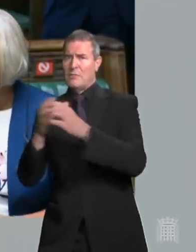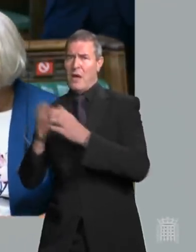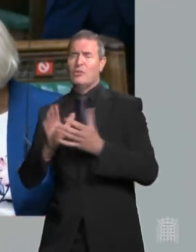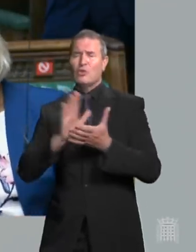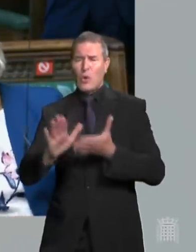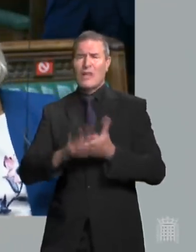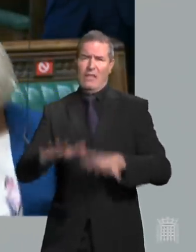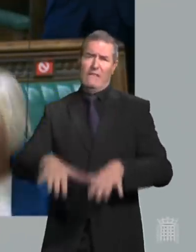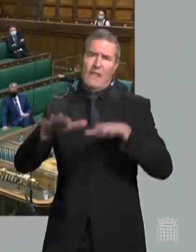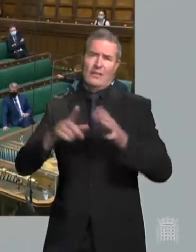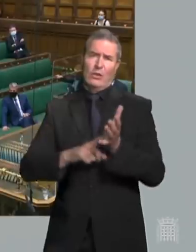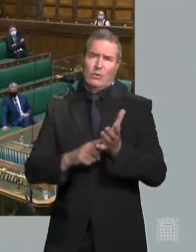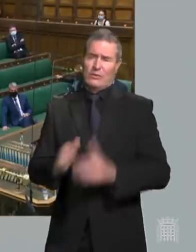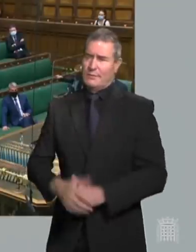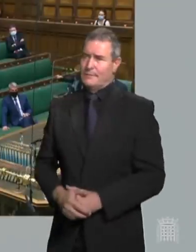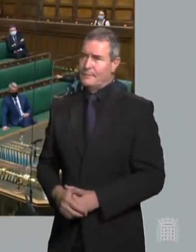this sorted?